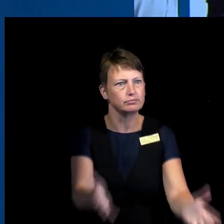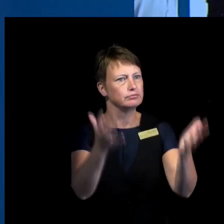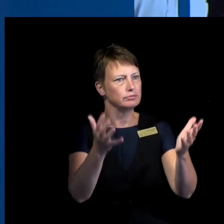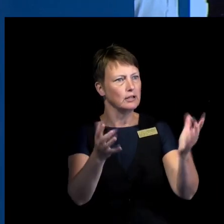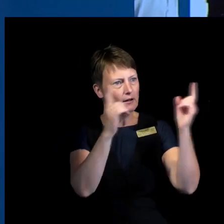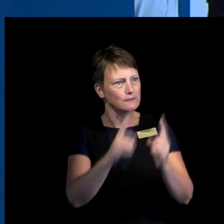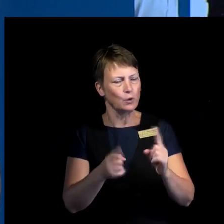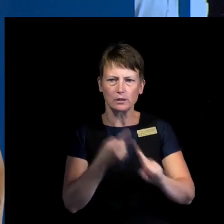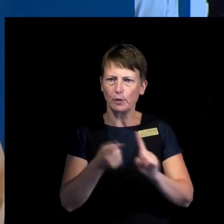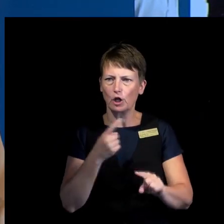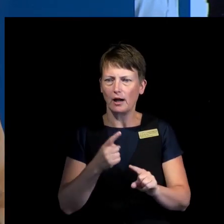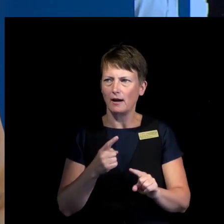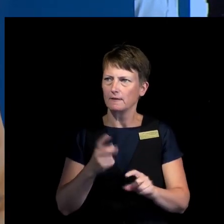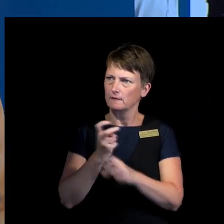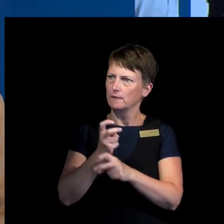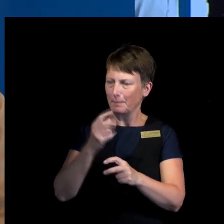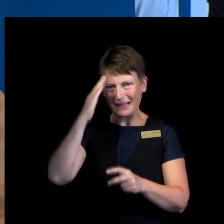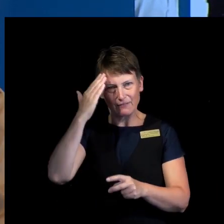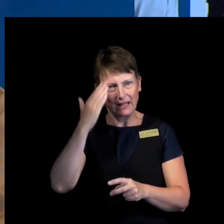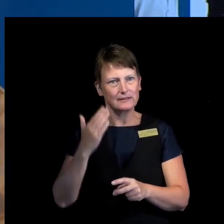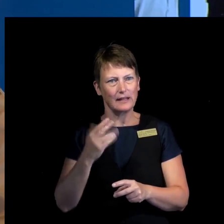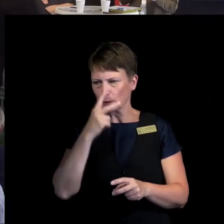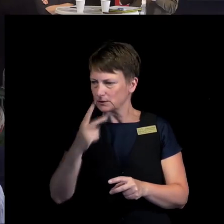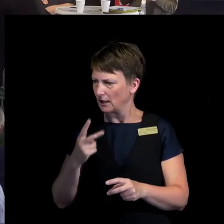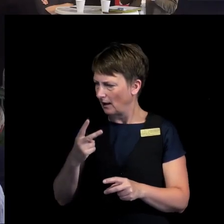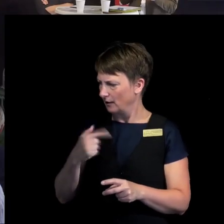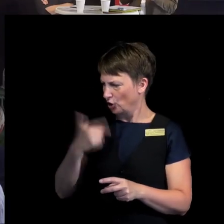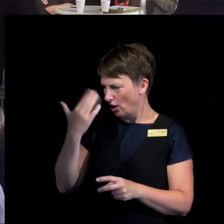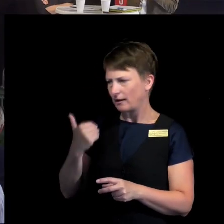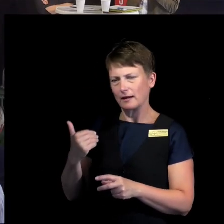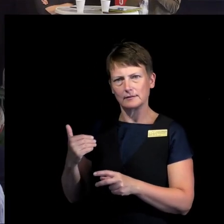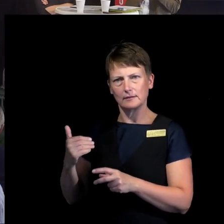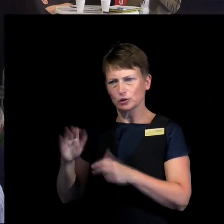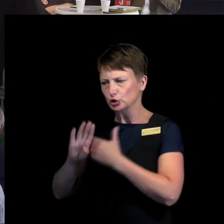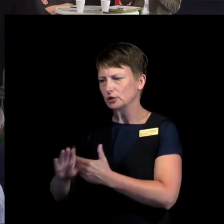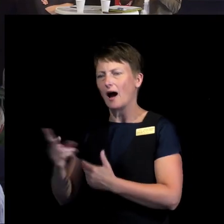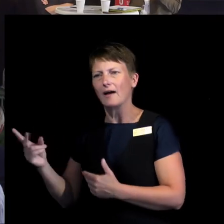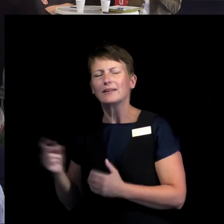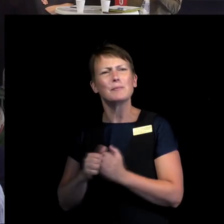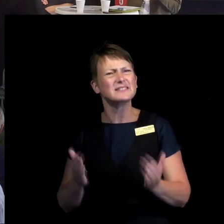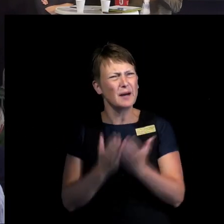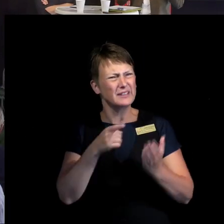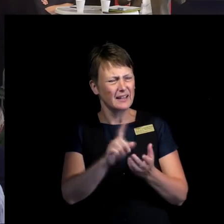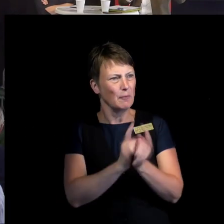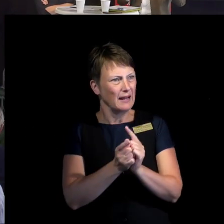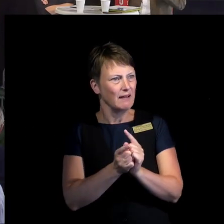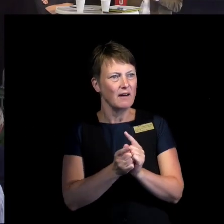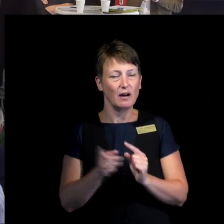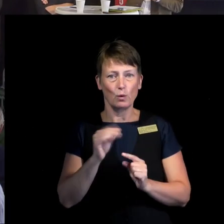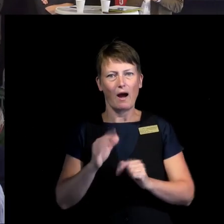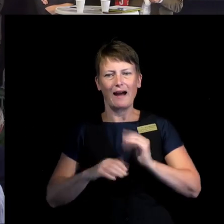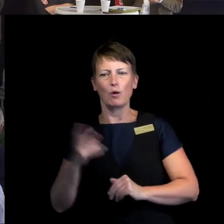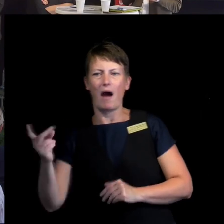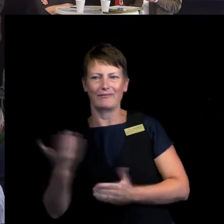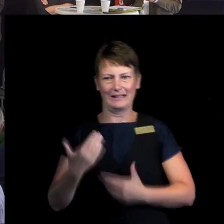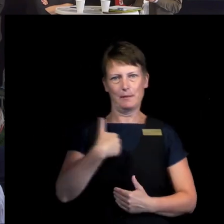someone else. And human rights often becomes a problem where you see that it doesn't affect me. It affects someone else. It's a right of the criminal or the immigrant or the